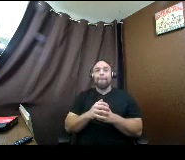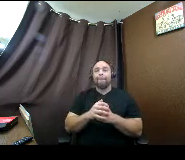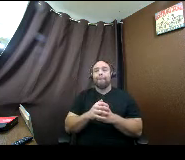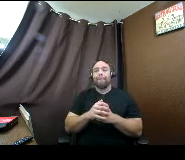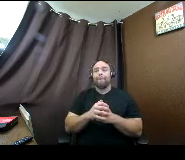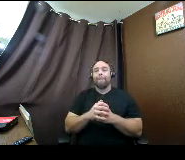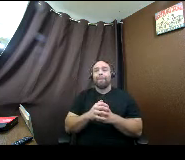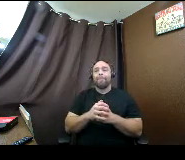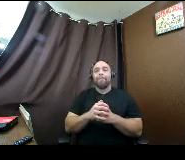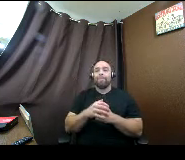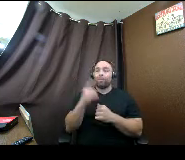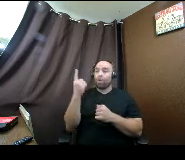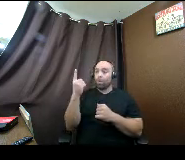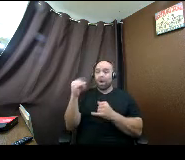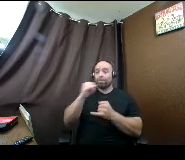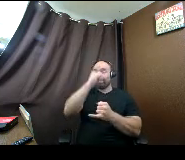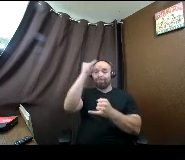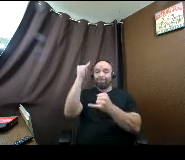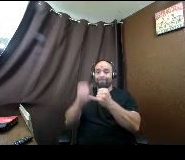One final question.